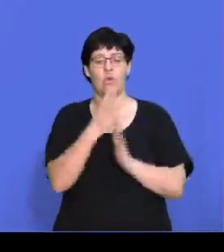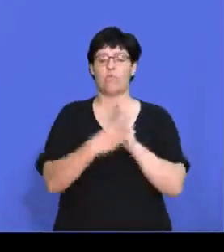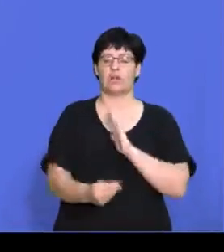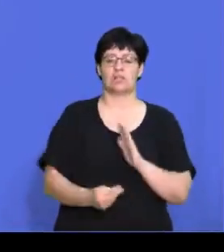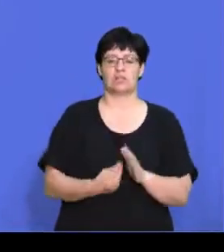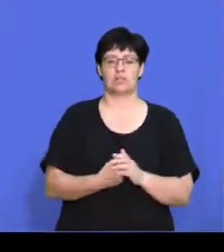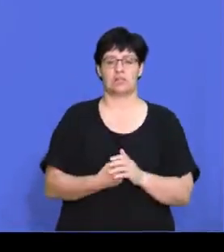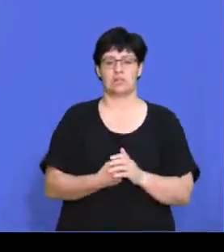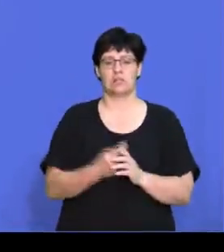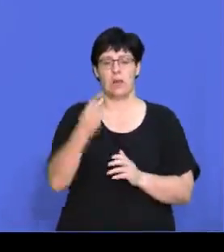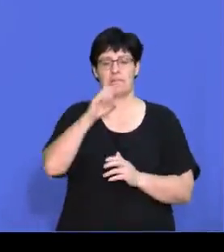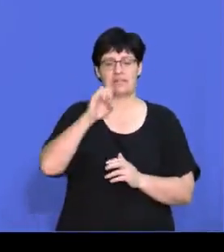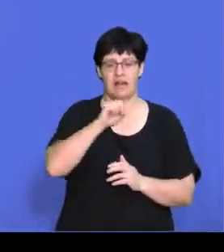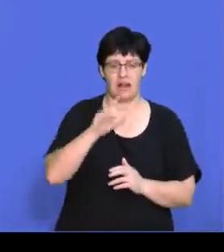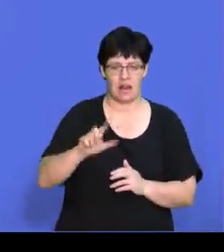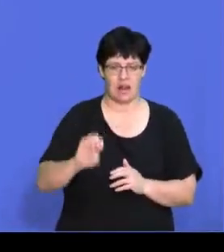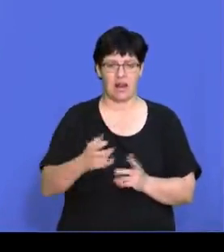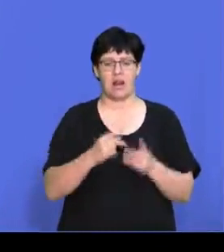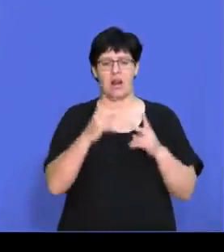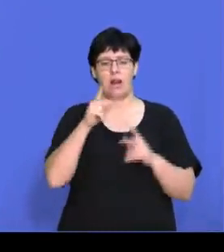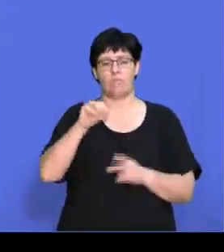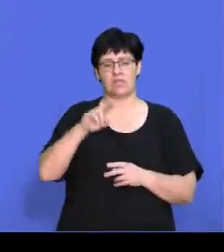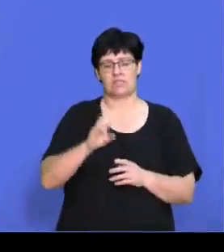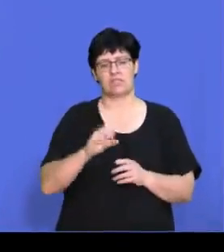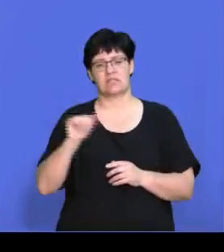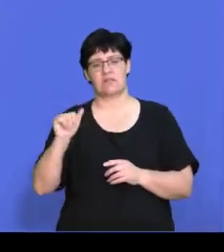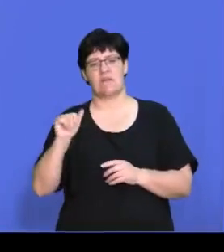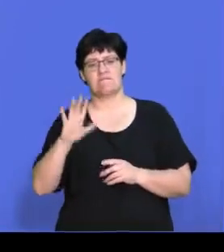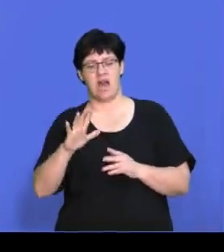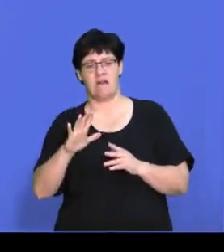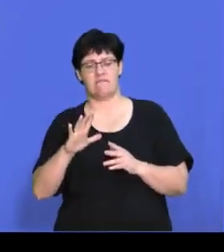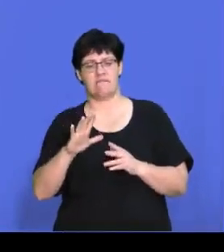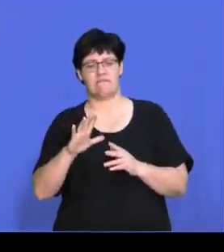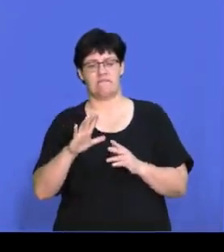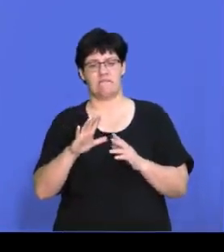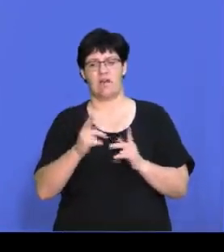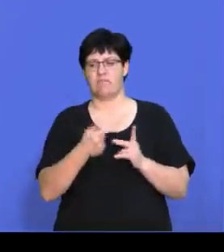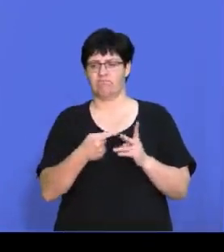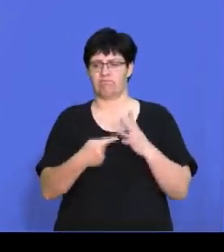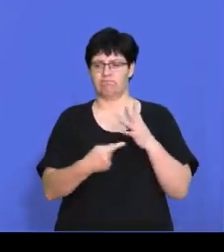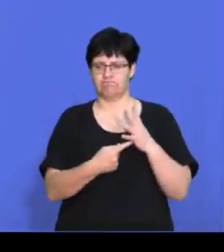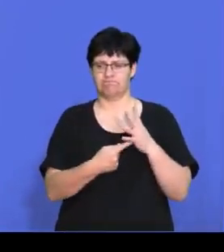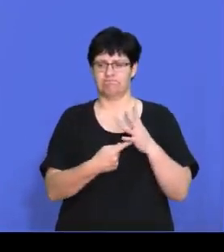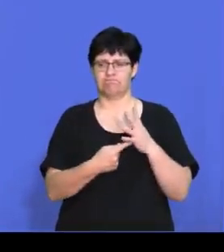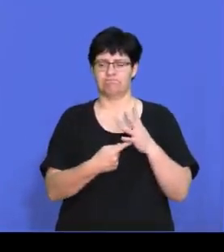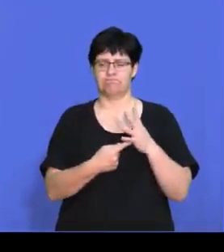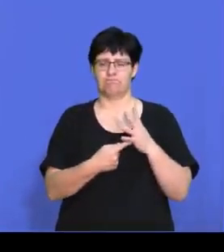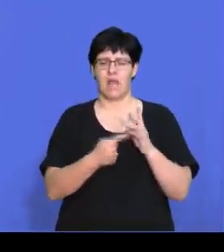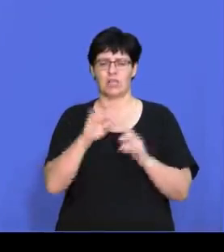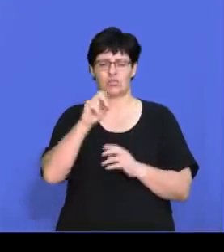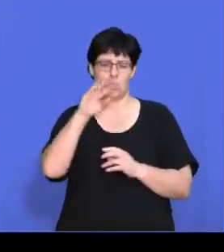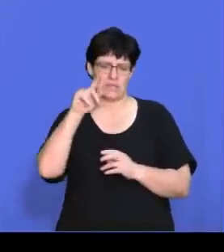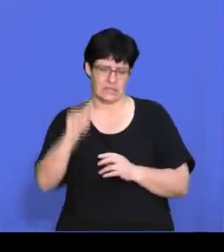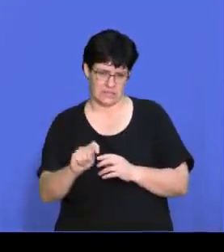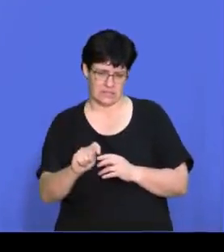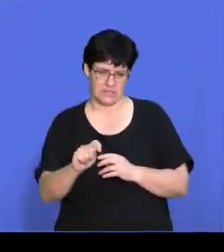PESTL, Portus Fire Forces, or SWOT. We must also formulate our strategy, strategy